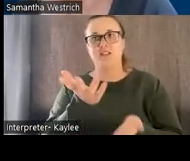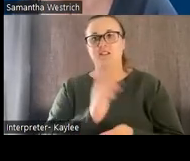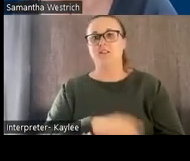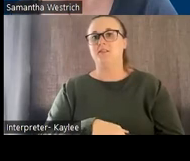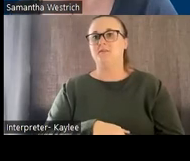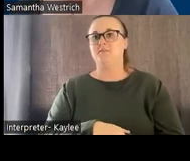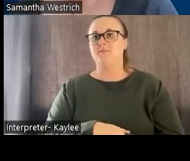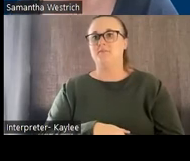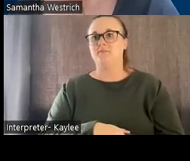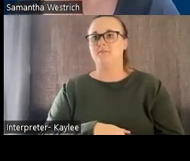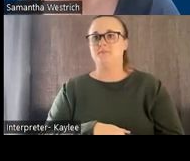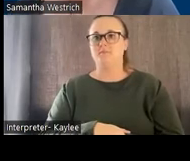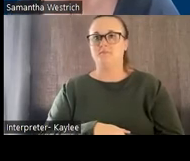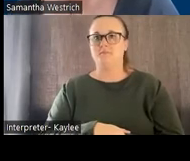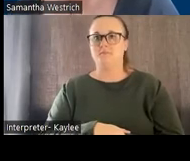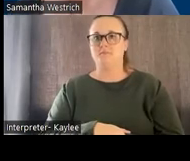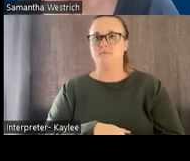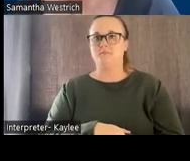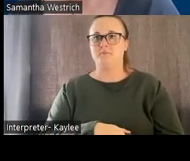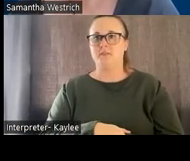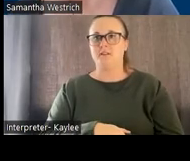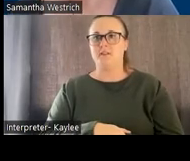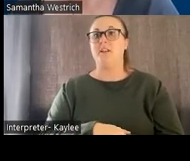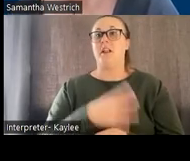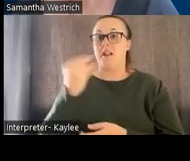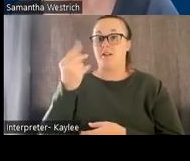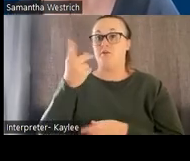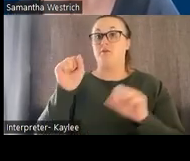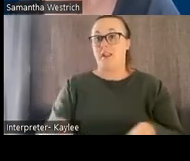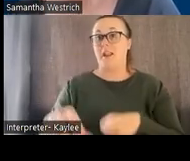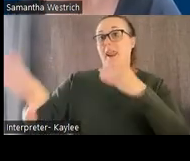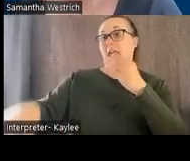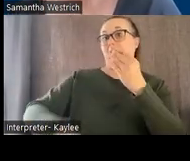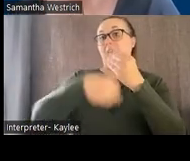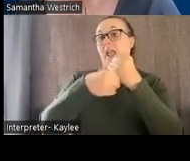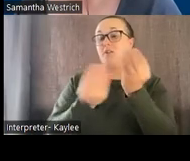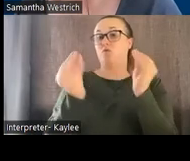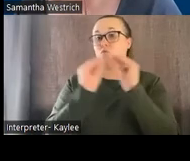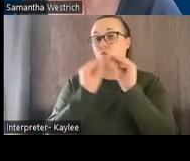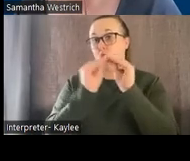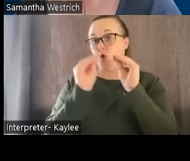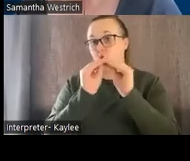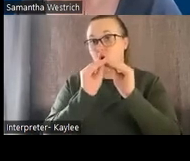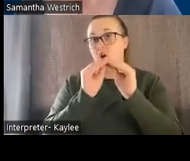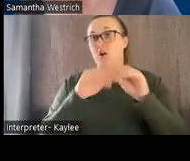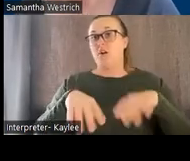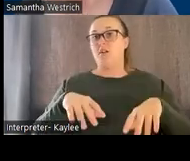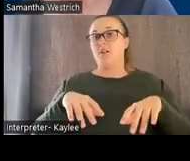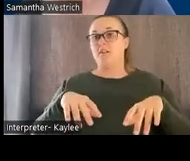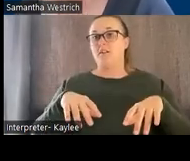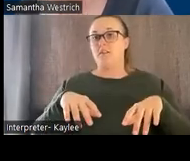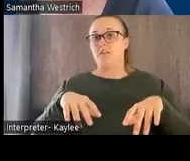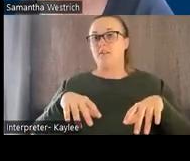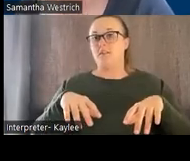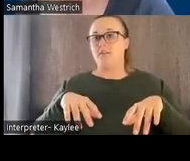And you can also import. So if you hit more symbols, you can search more symbols, but you can